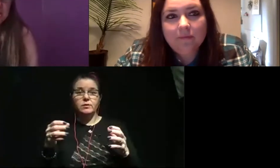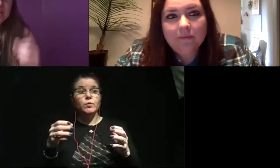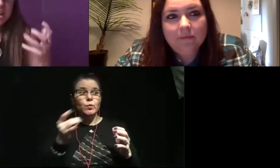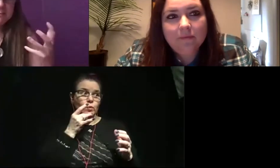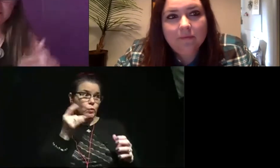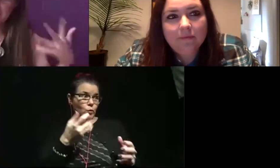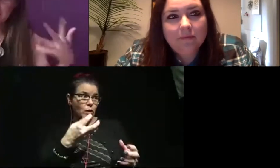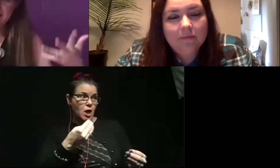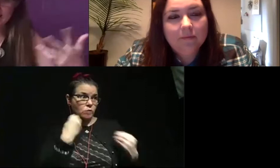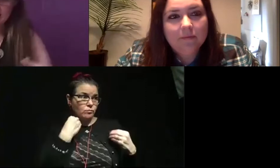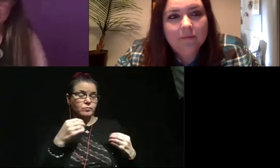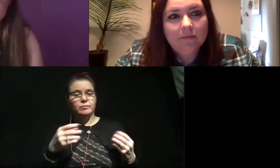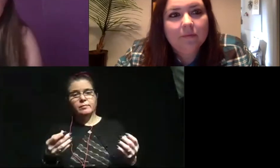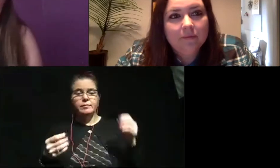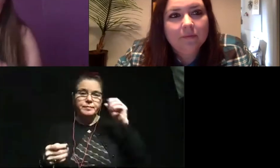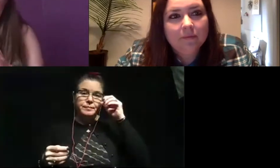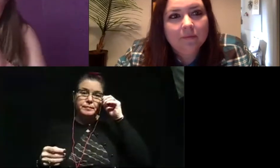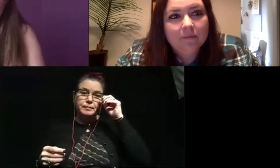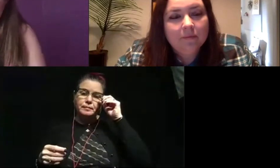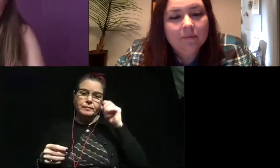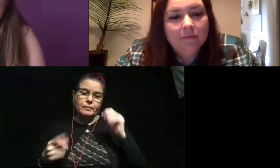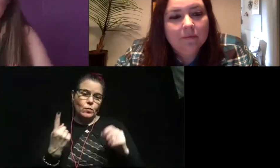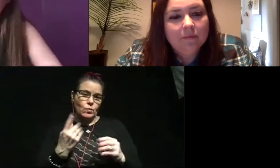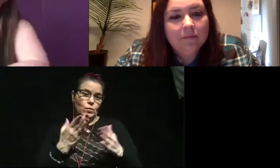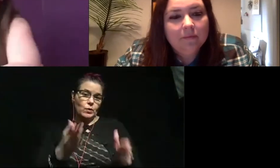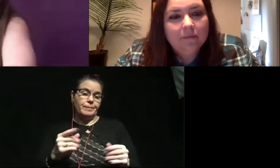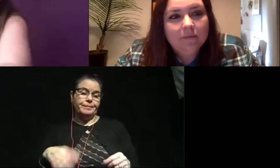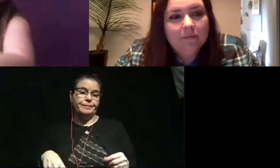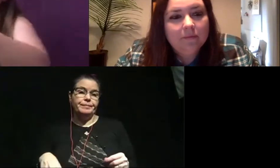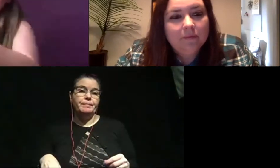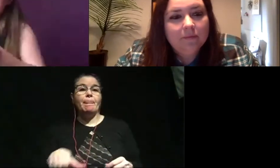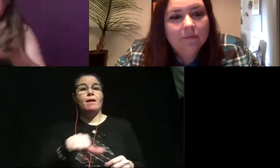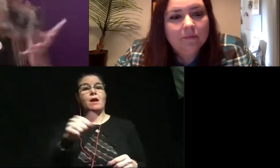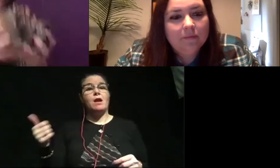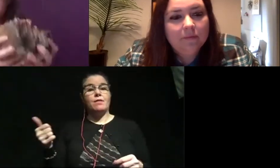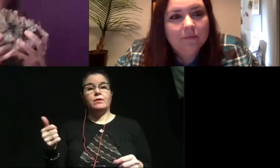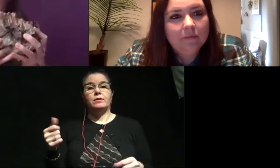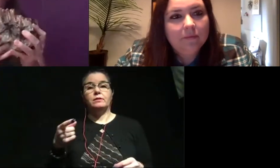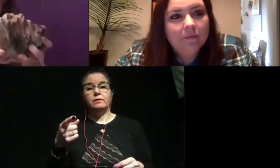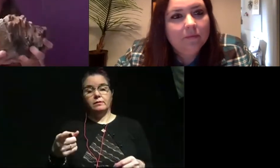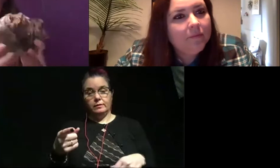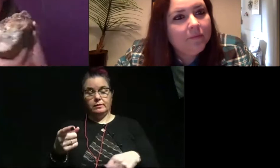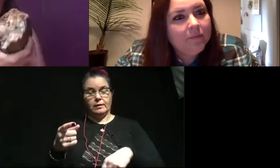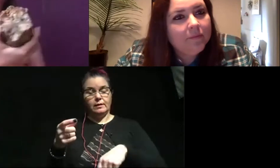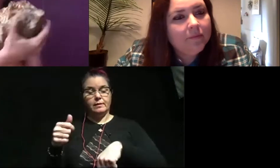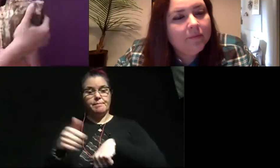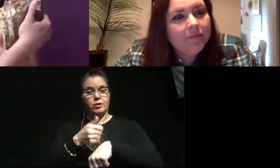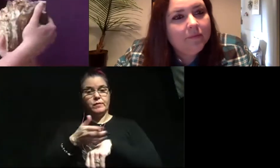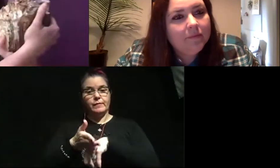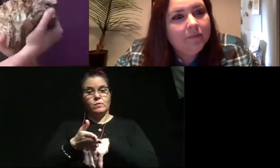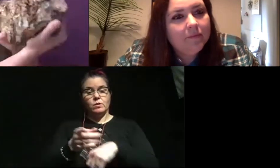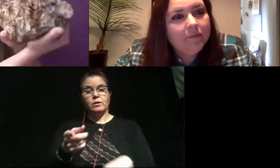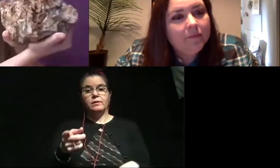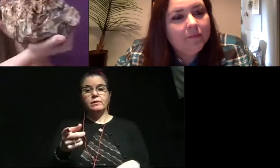delicious soft parts. Let me eat that. So that's one way. Another way is this petrified wood. This was